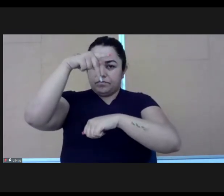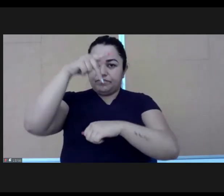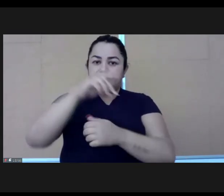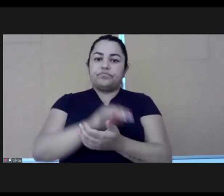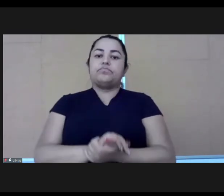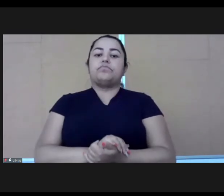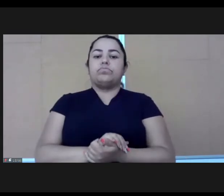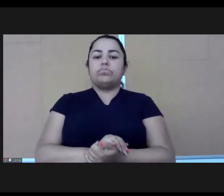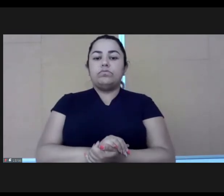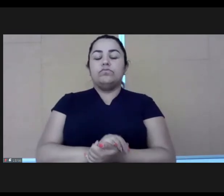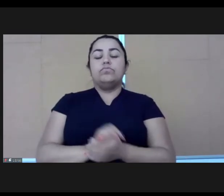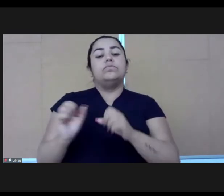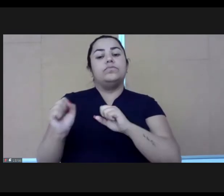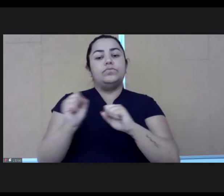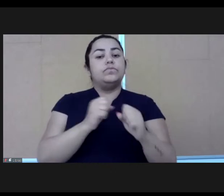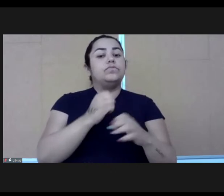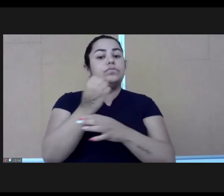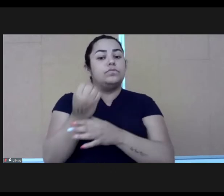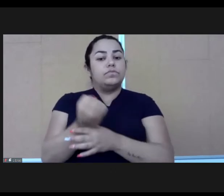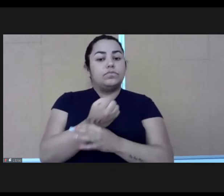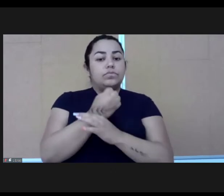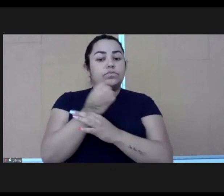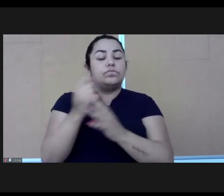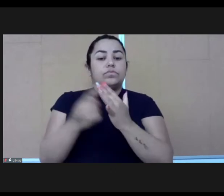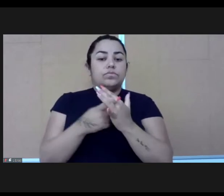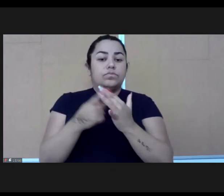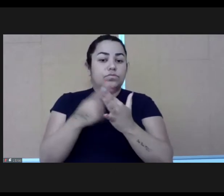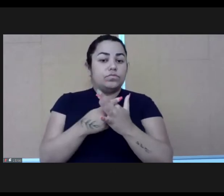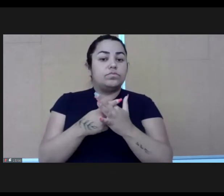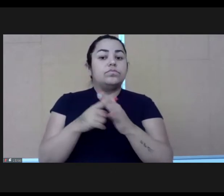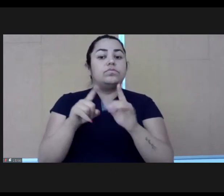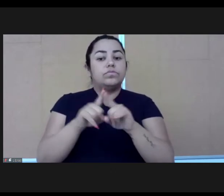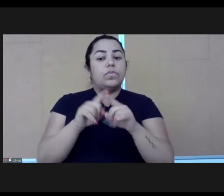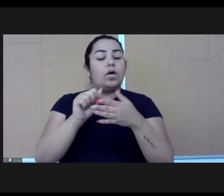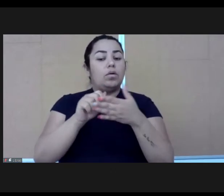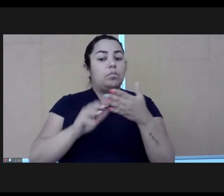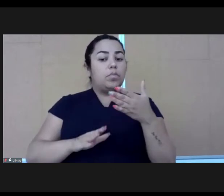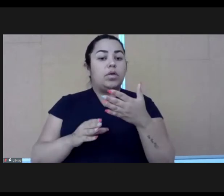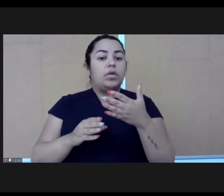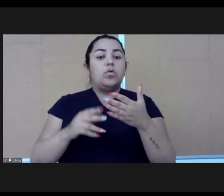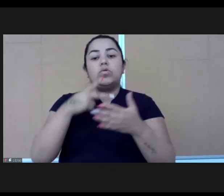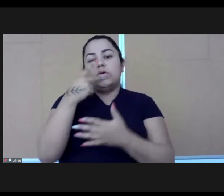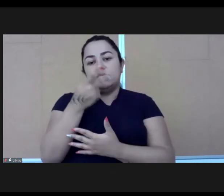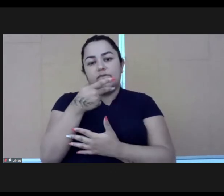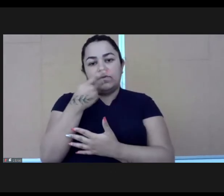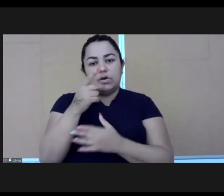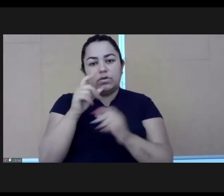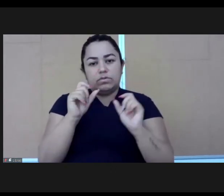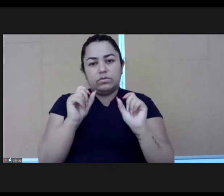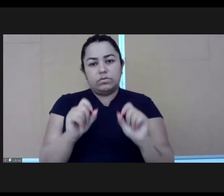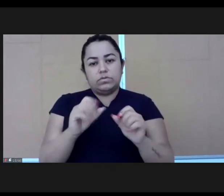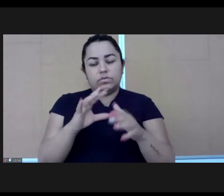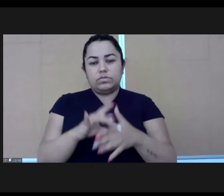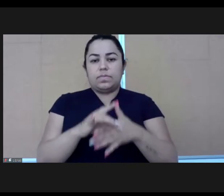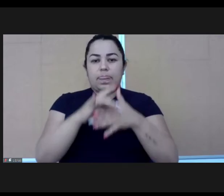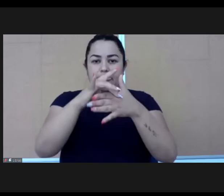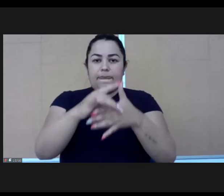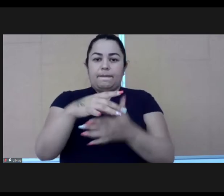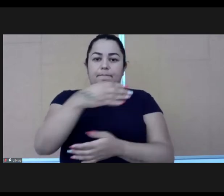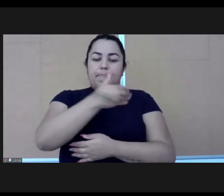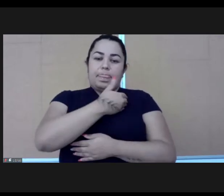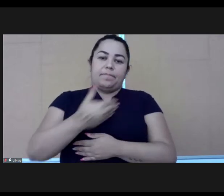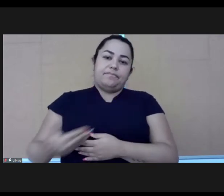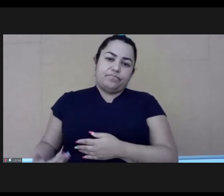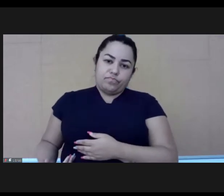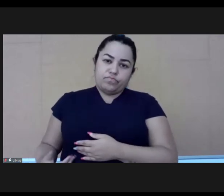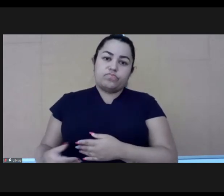other's agenda. And so for me, when I talk about public leadership, when I talk about success, and when I